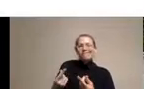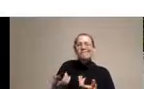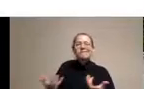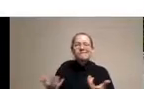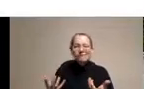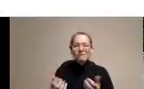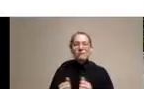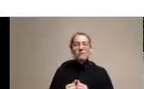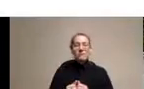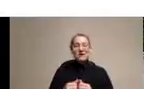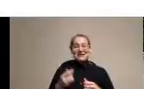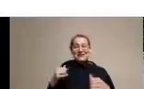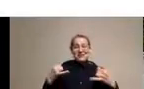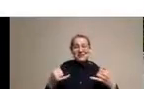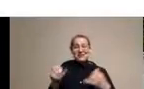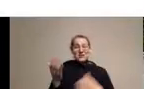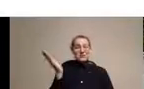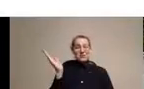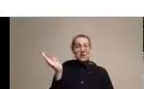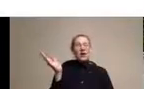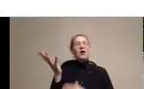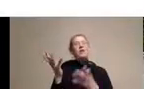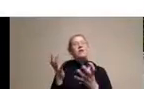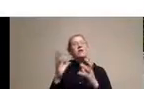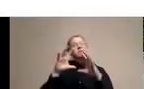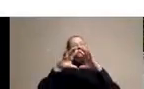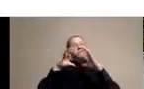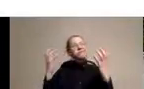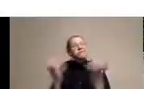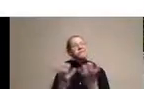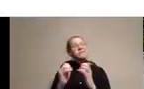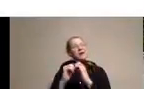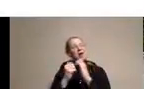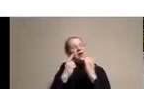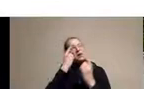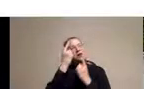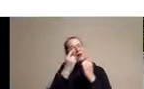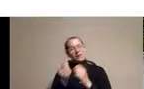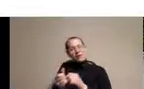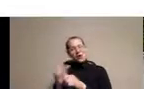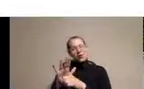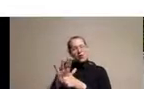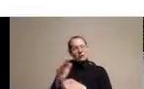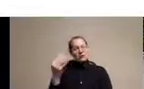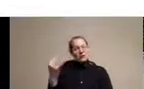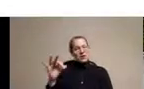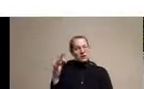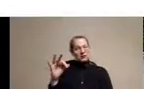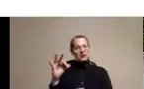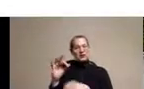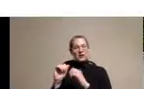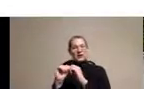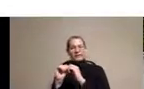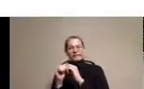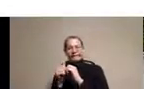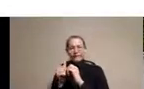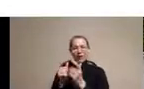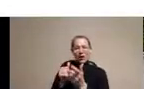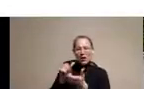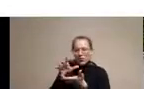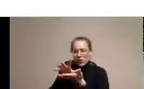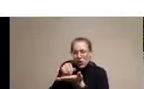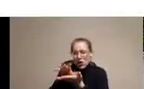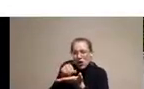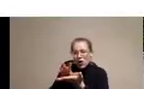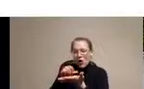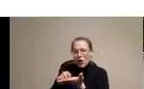how to think about COVID-19 and how to think about COVID-19 and what we extract from it and what we can learn about health. Everybody here has been immersed in COVID